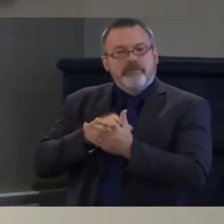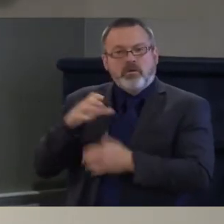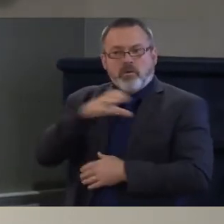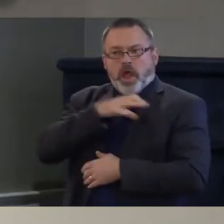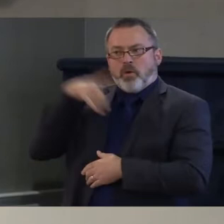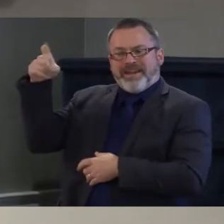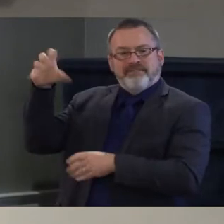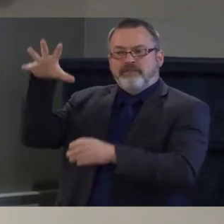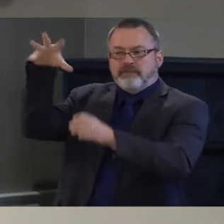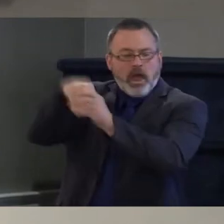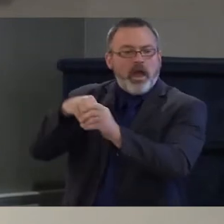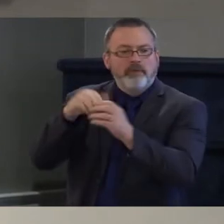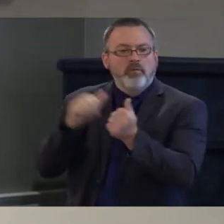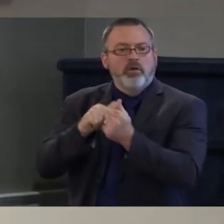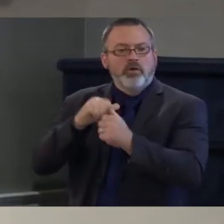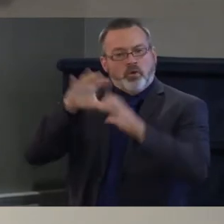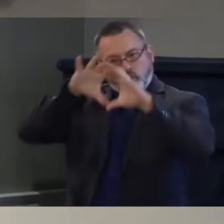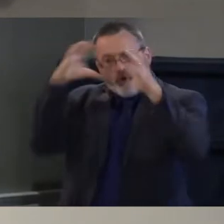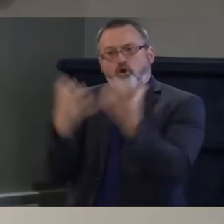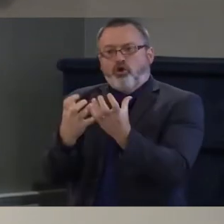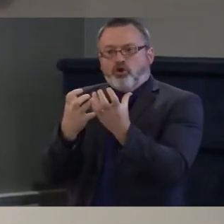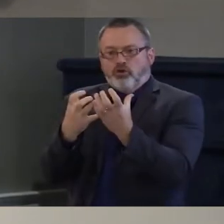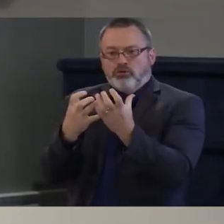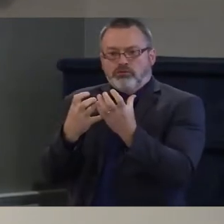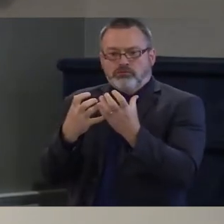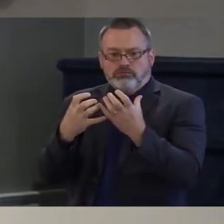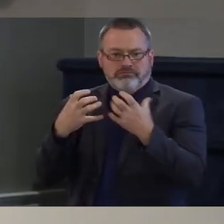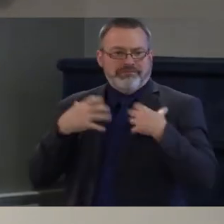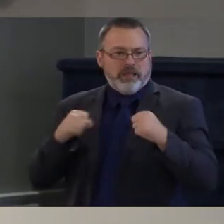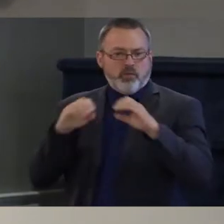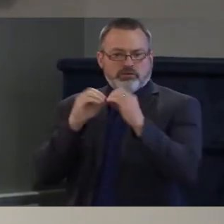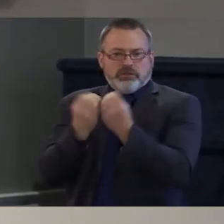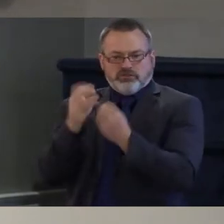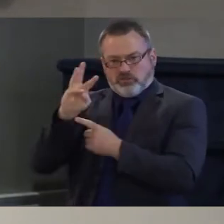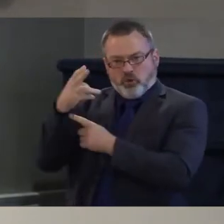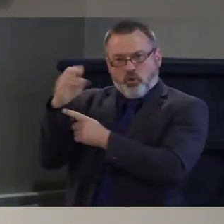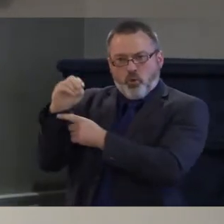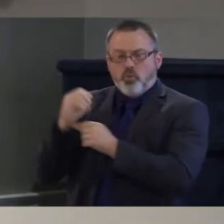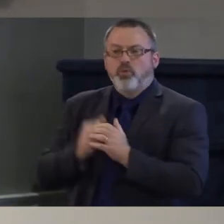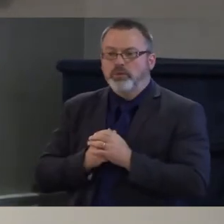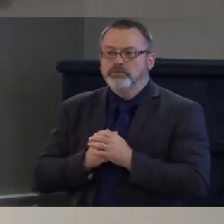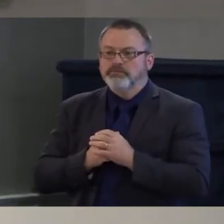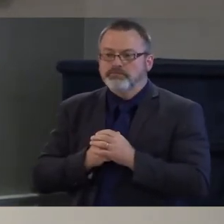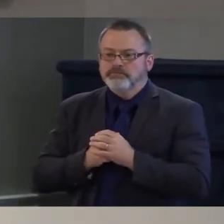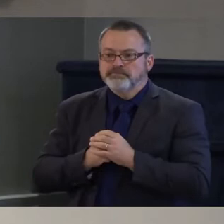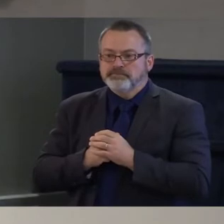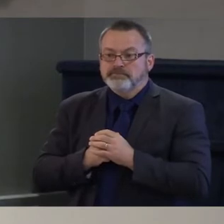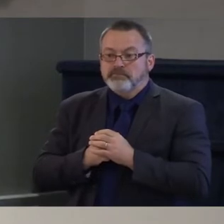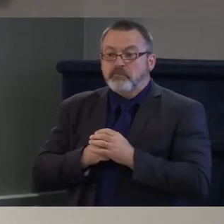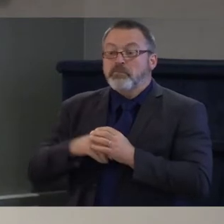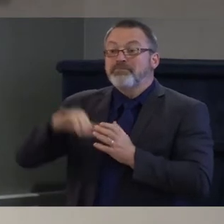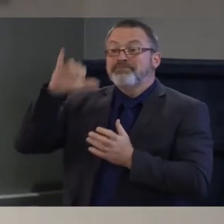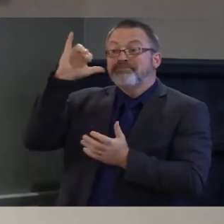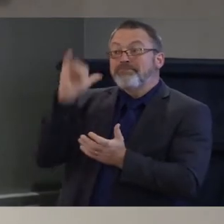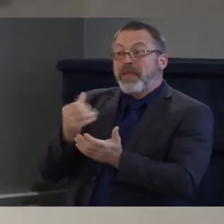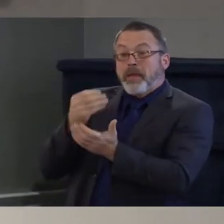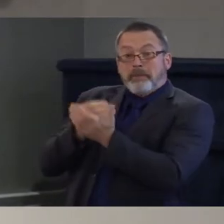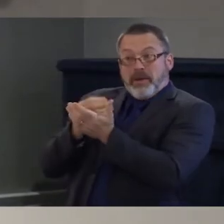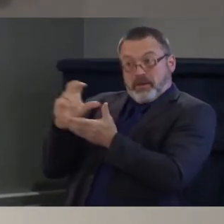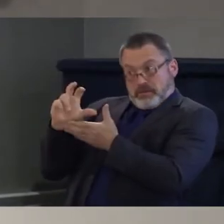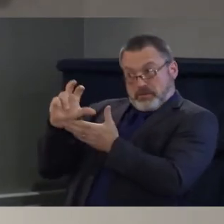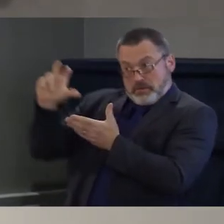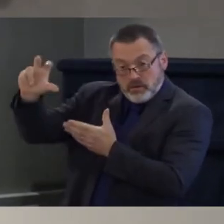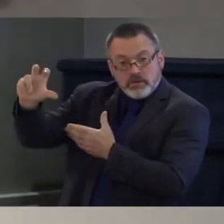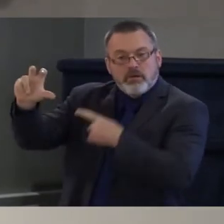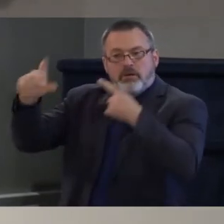a big target of where all the funds that go to fund an economy on human well-being based on